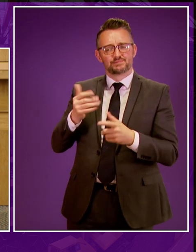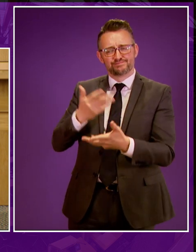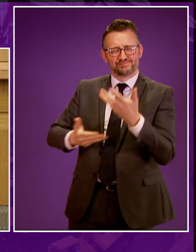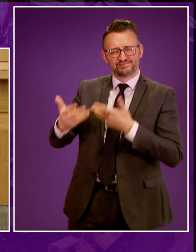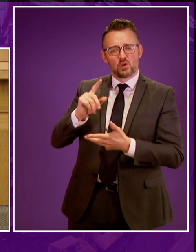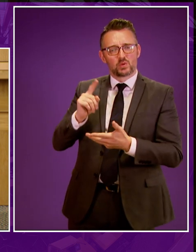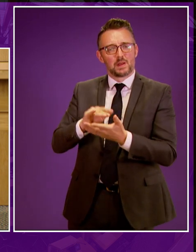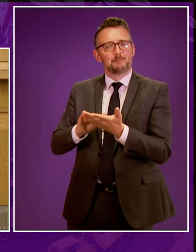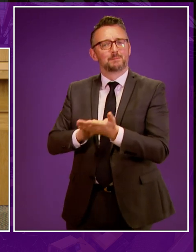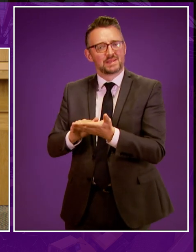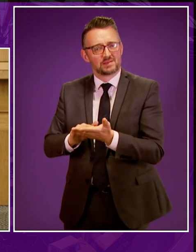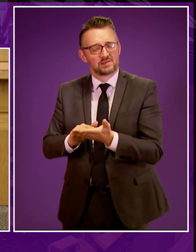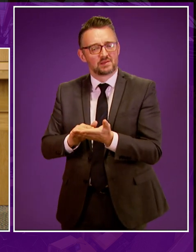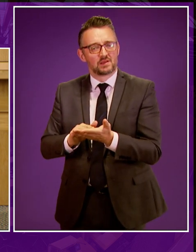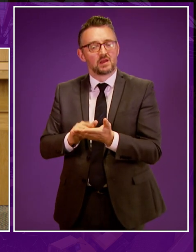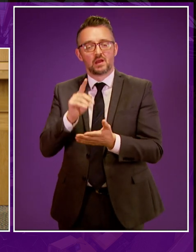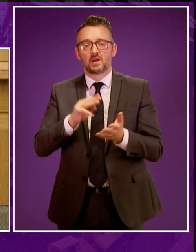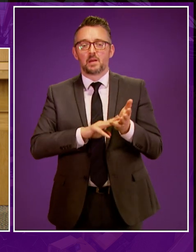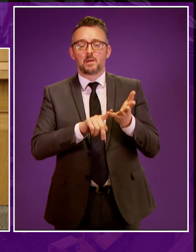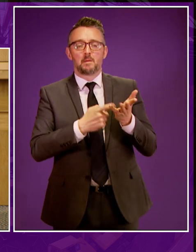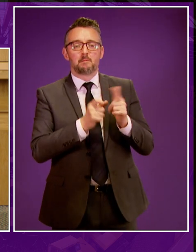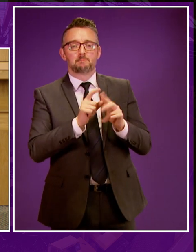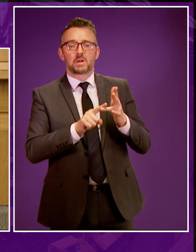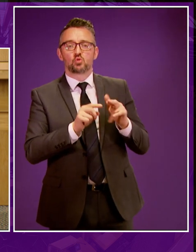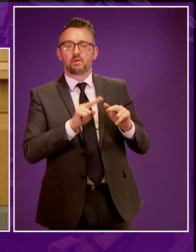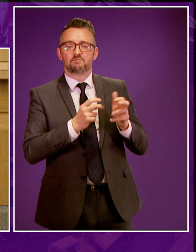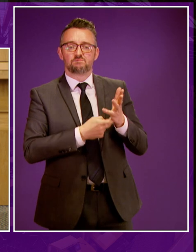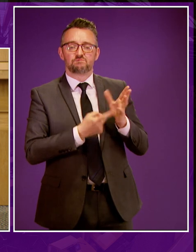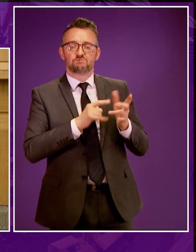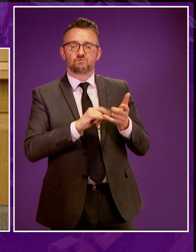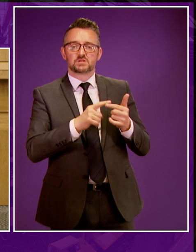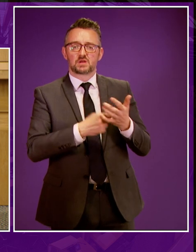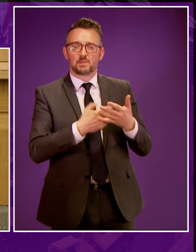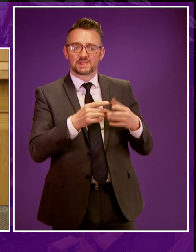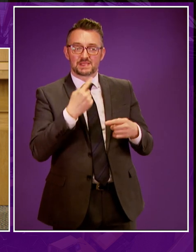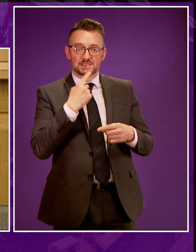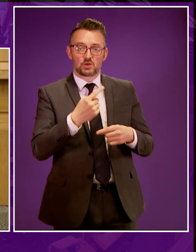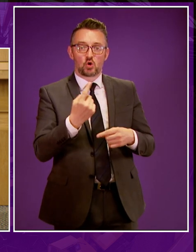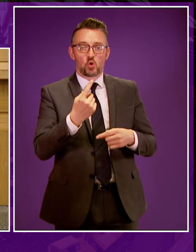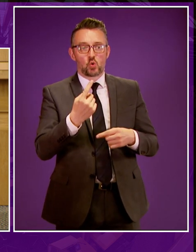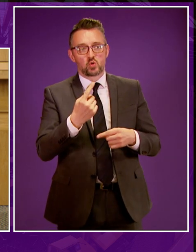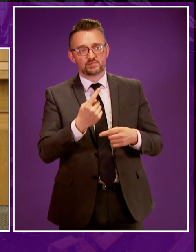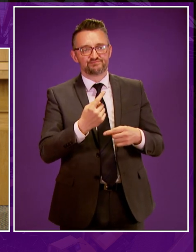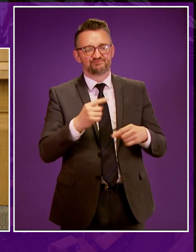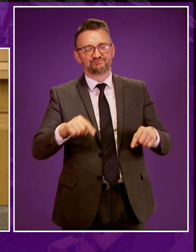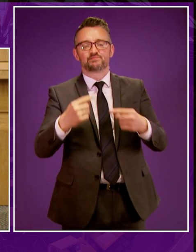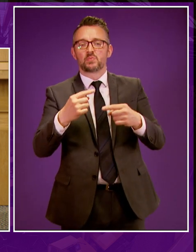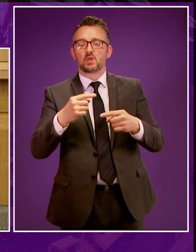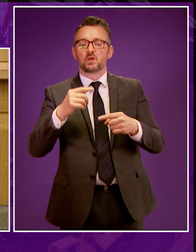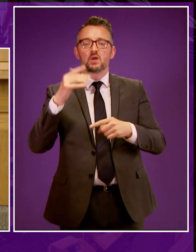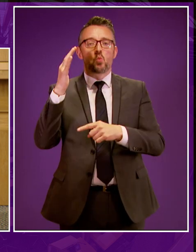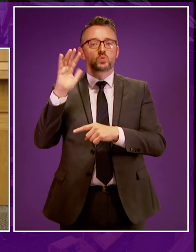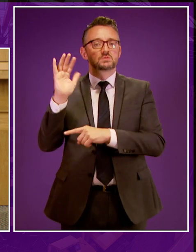is meant by this concept. And as Murdo Fraser pointed out, the opponents to wind farms and perhaps other energy